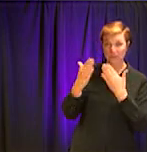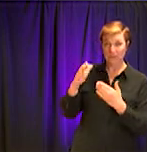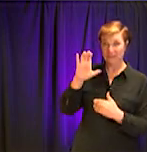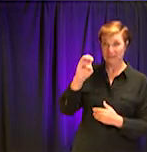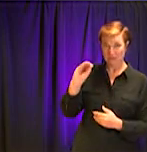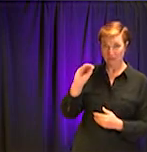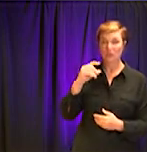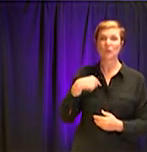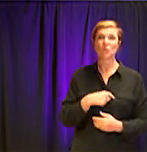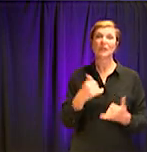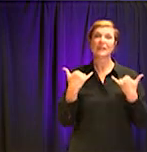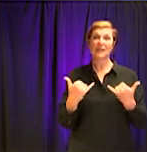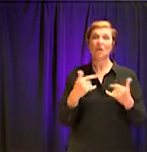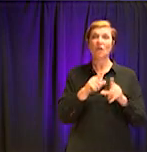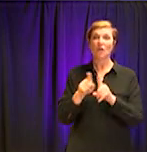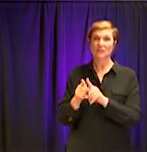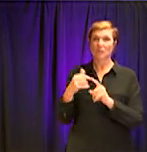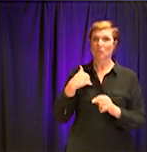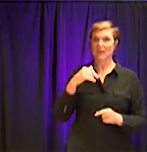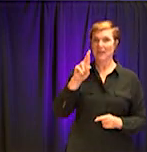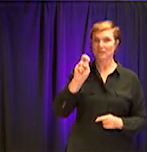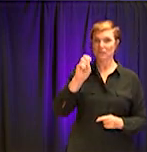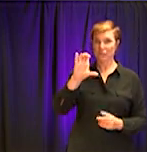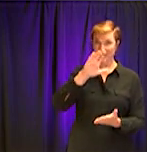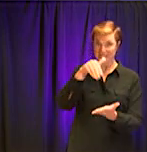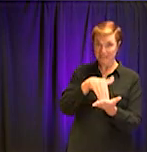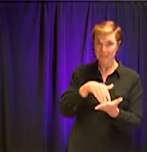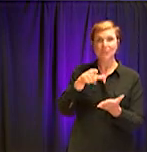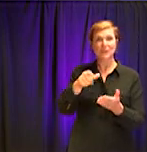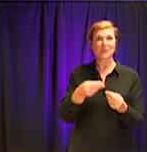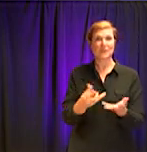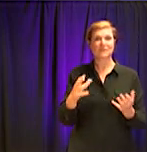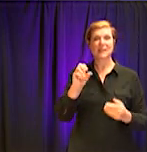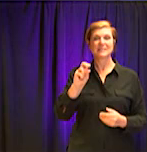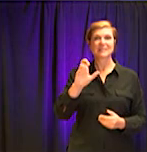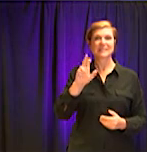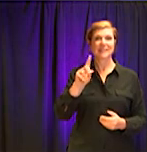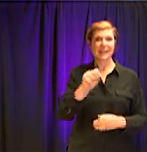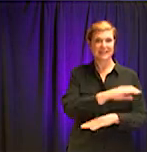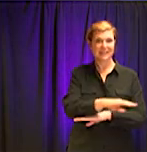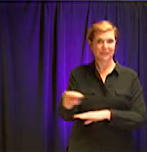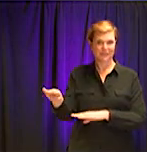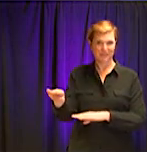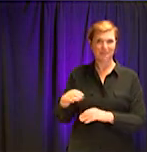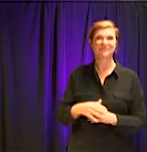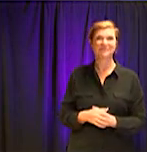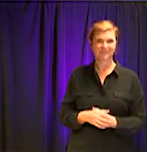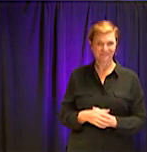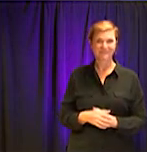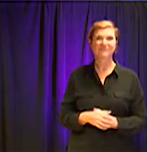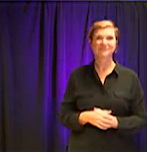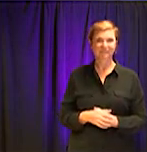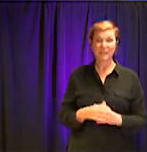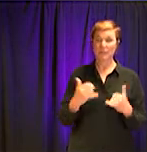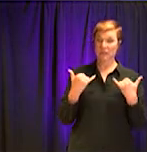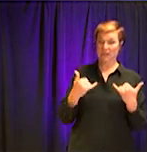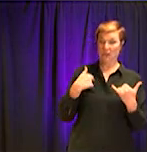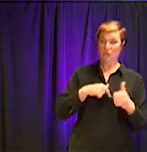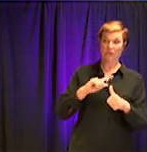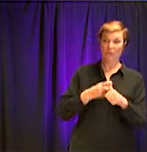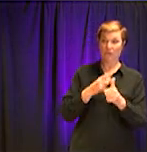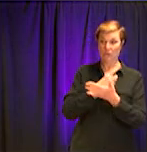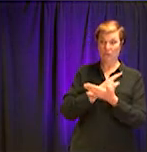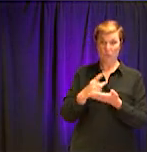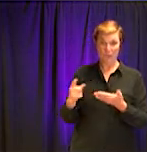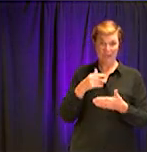that are providing afternoon snacks for our children as well. And so we're within our first week of operation this week.